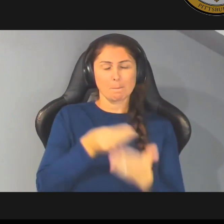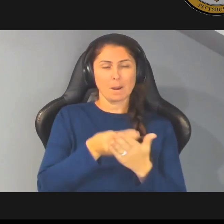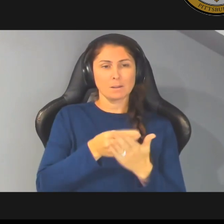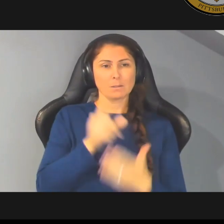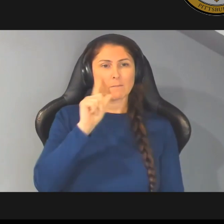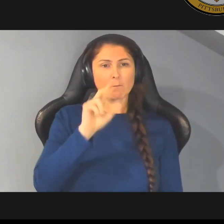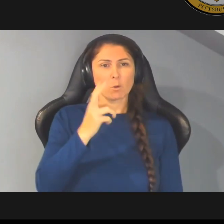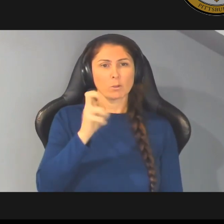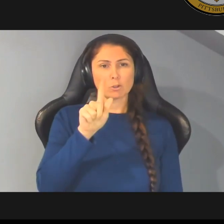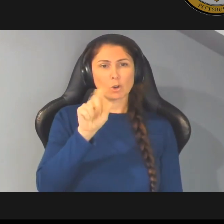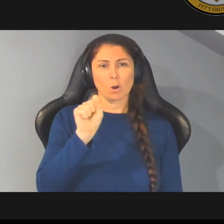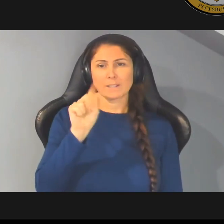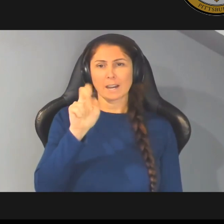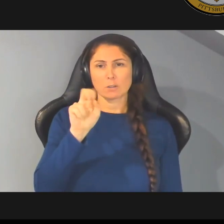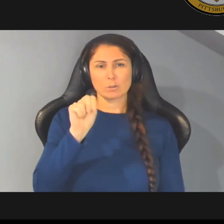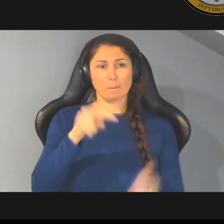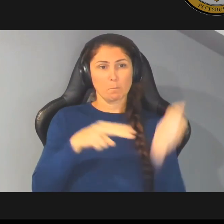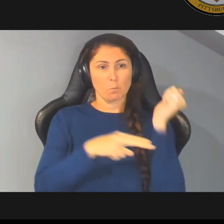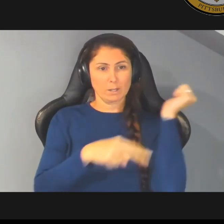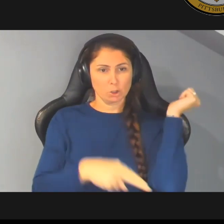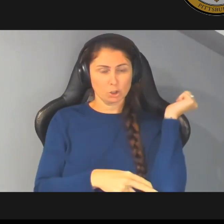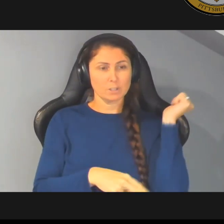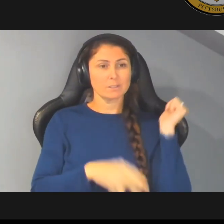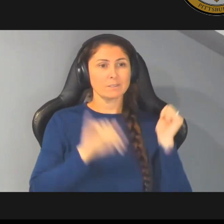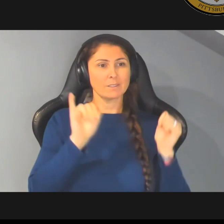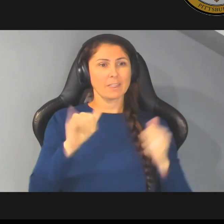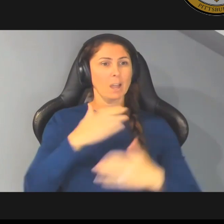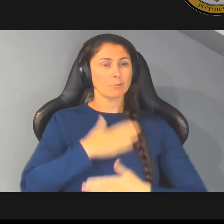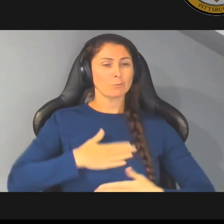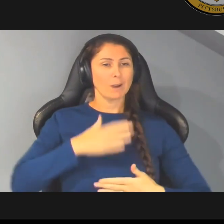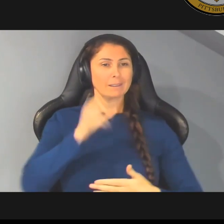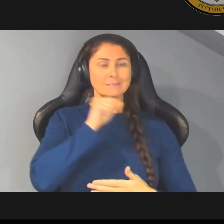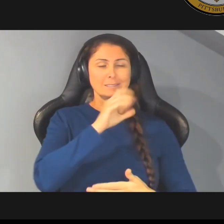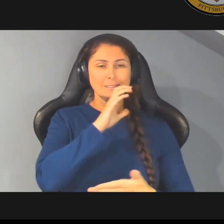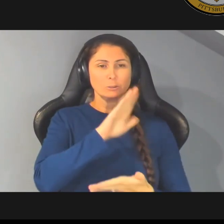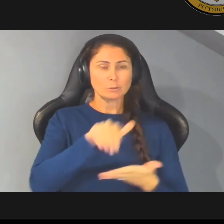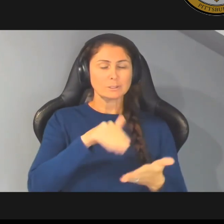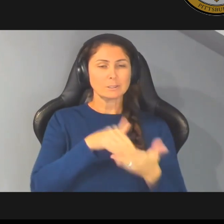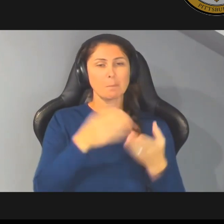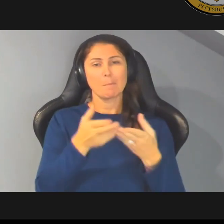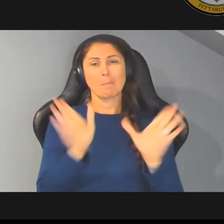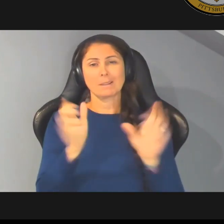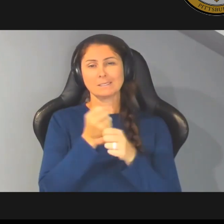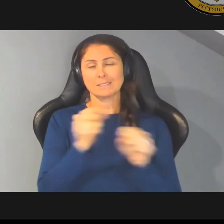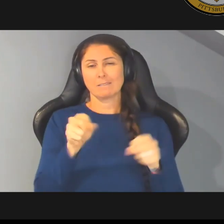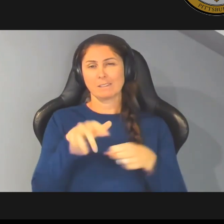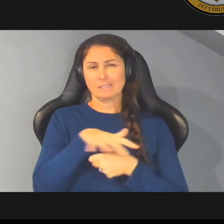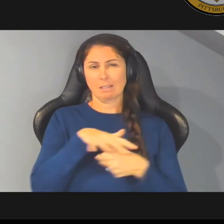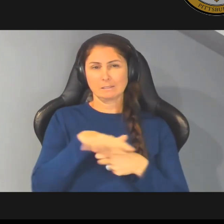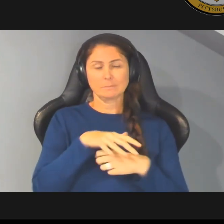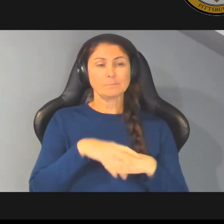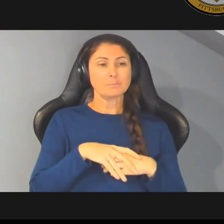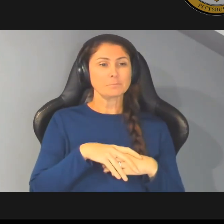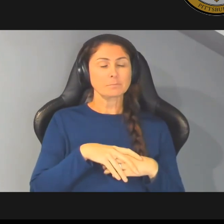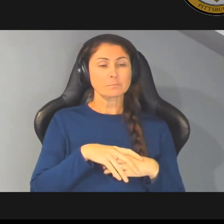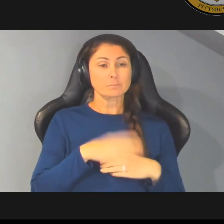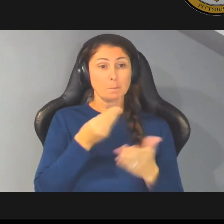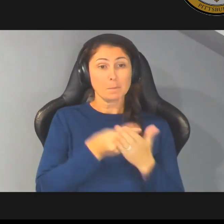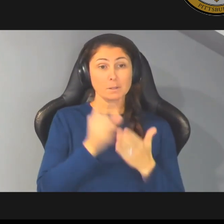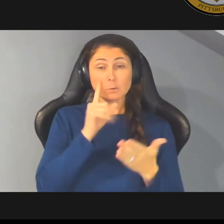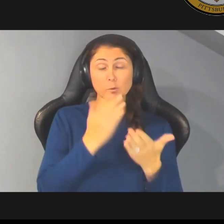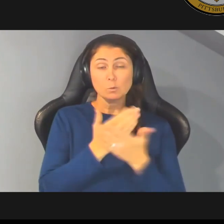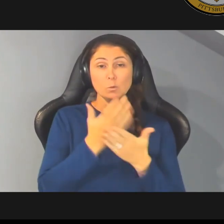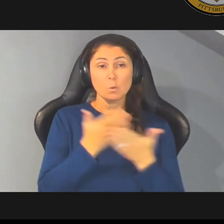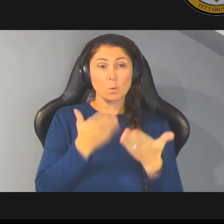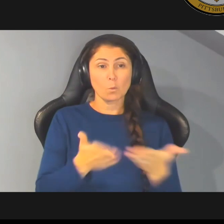continued rehabs of our fields of courts rec and senior centers and public safety facilities there's also money for new equipment for the